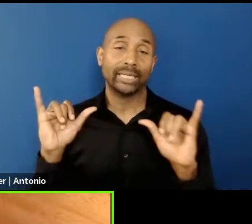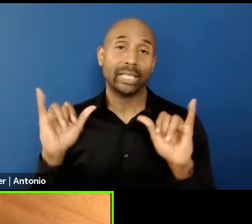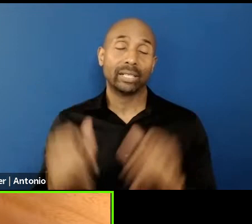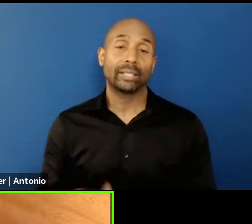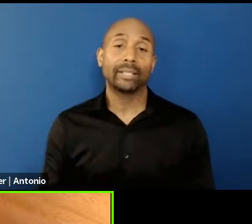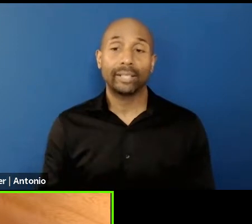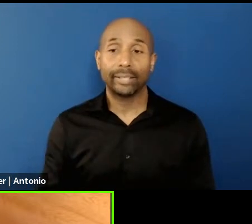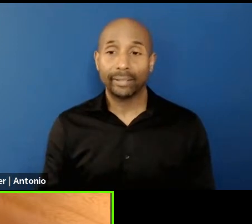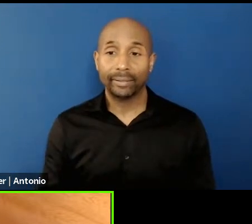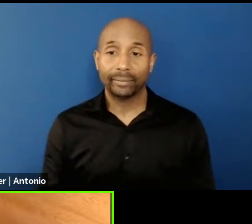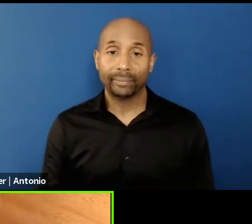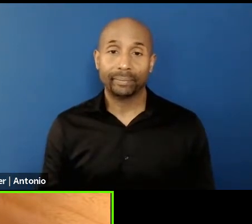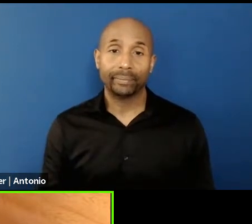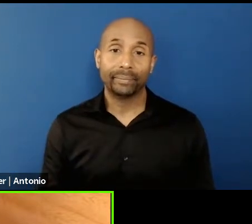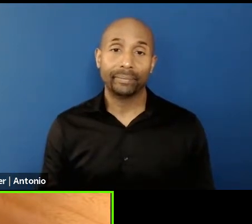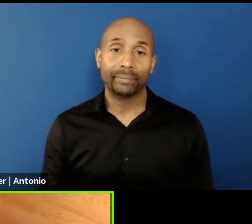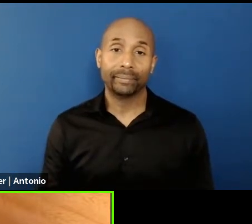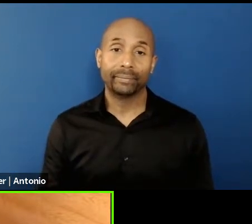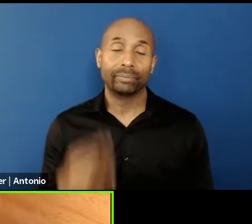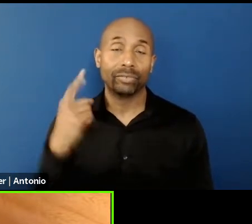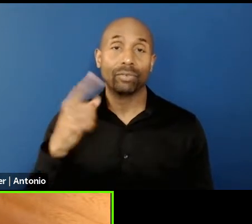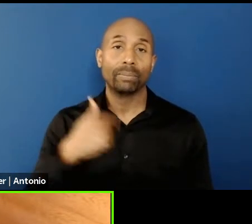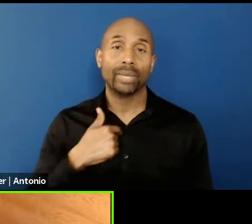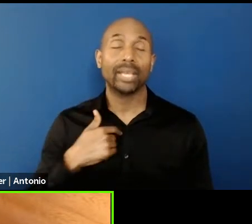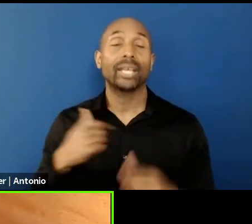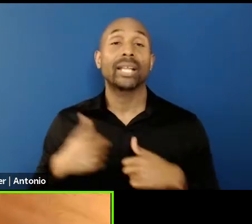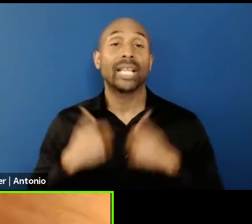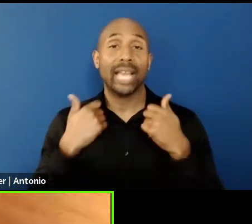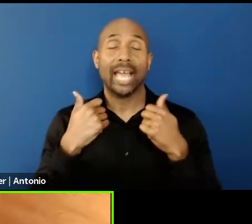think for me, life is a